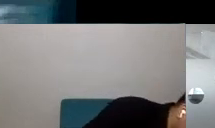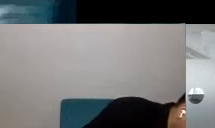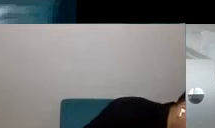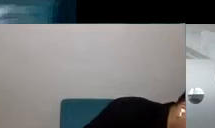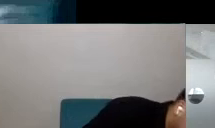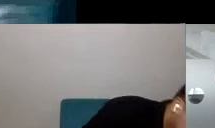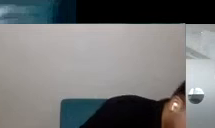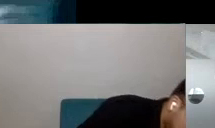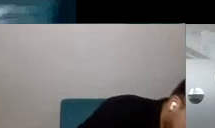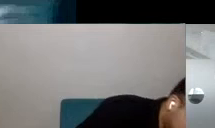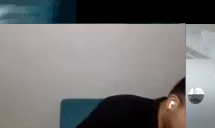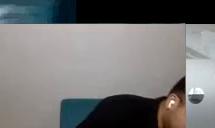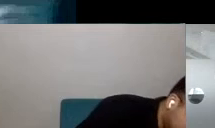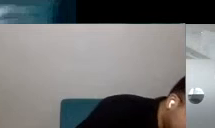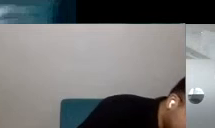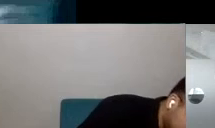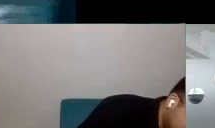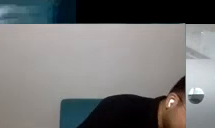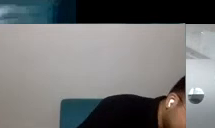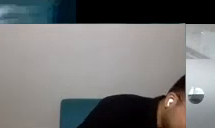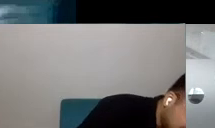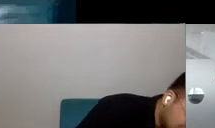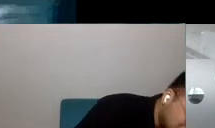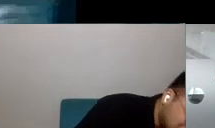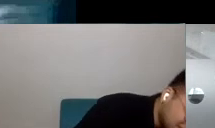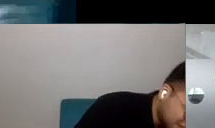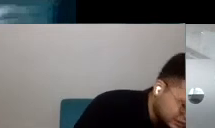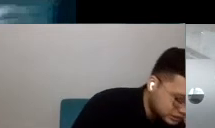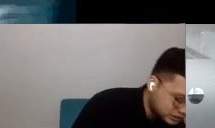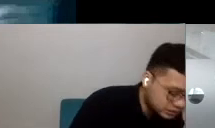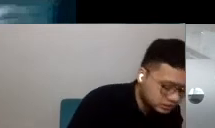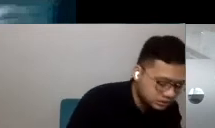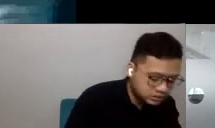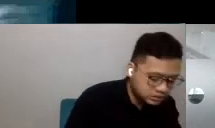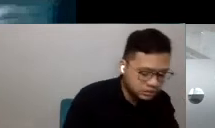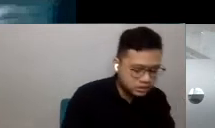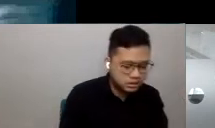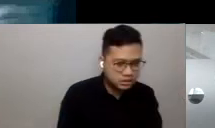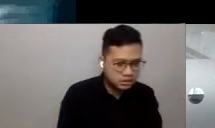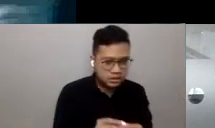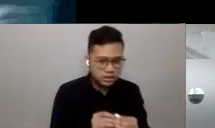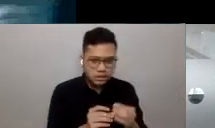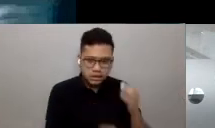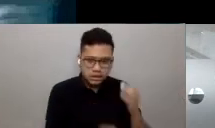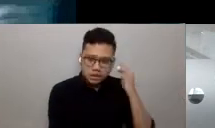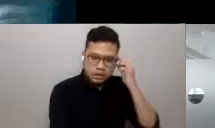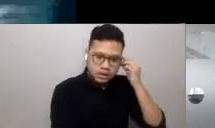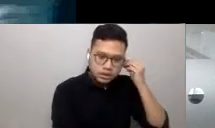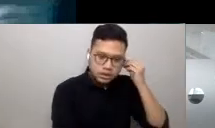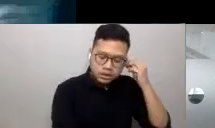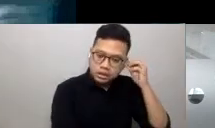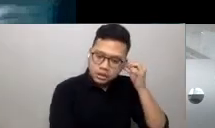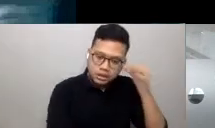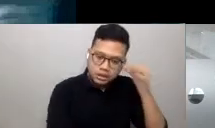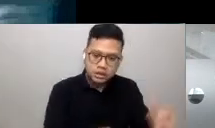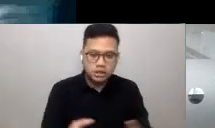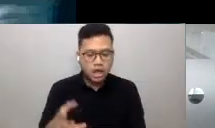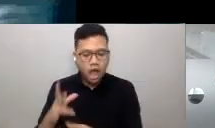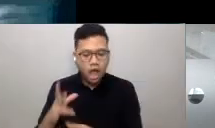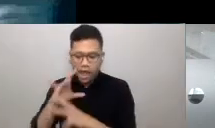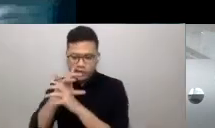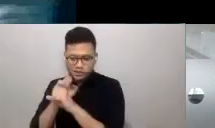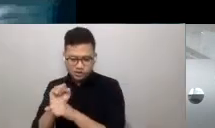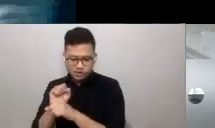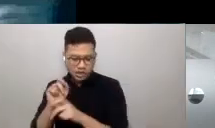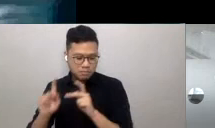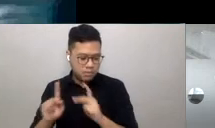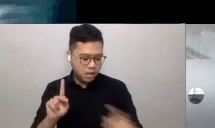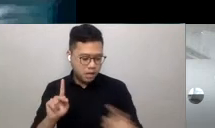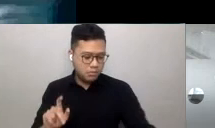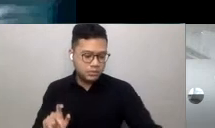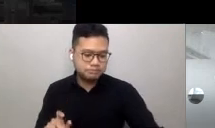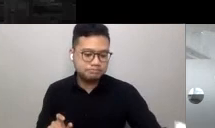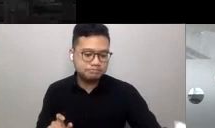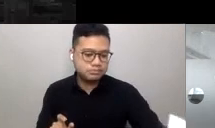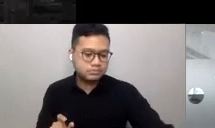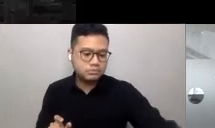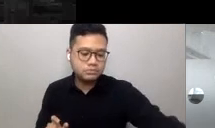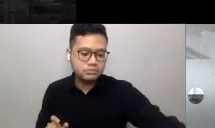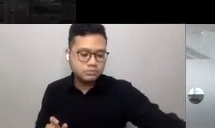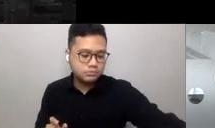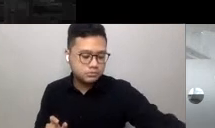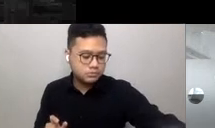of economic prosperity, power, knowledge and culture, and have attracted and seduced people to migrate to them.